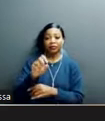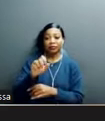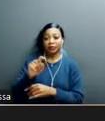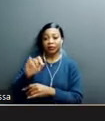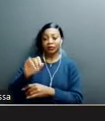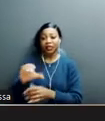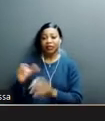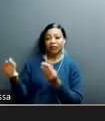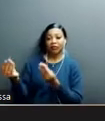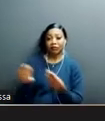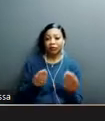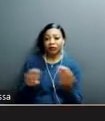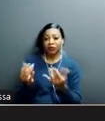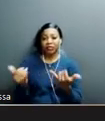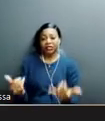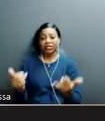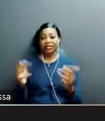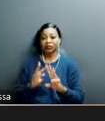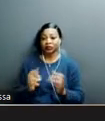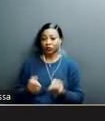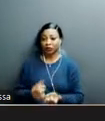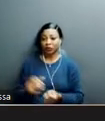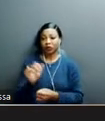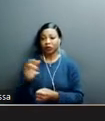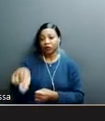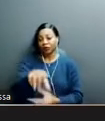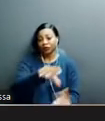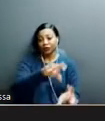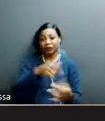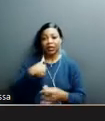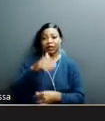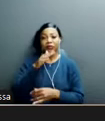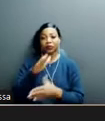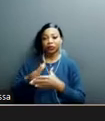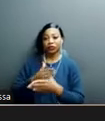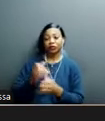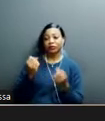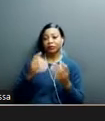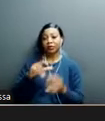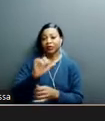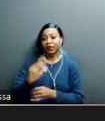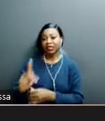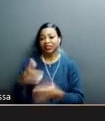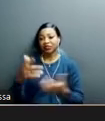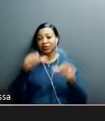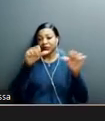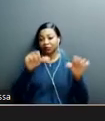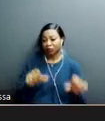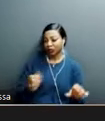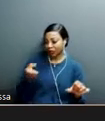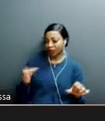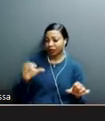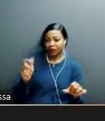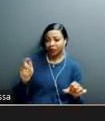session today and for everyone's feedback. I will be sharing, uh, many of the links that were posted today in the chat. I know there was some people asking for